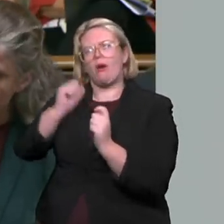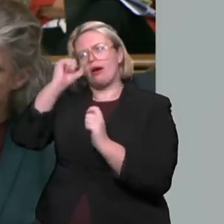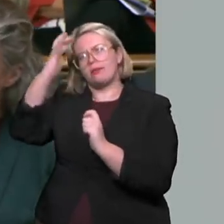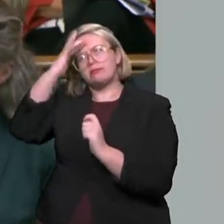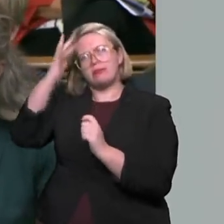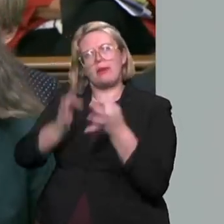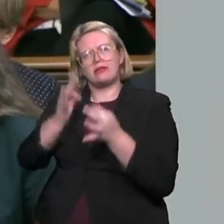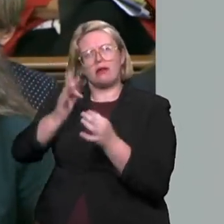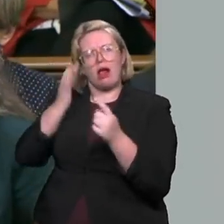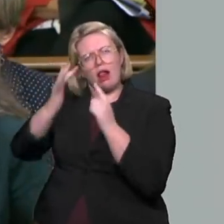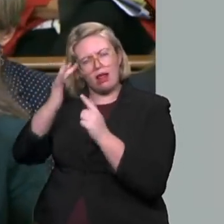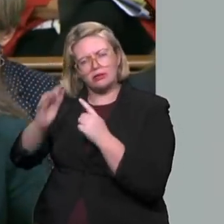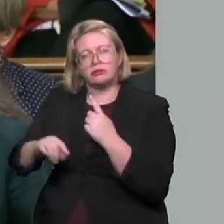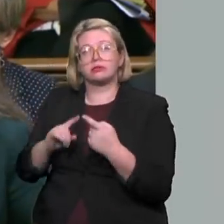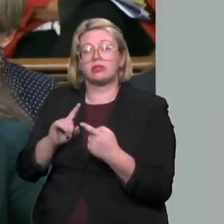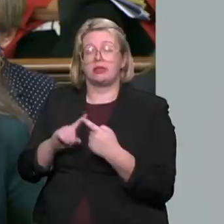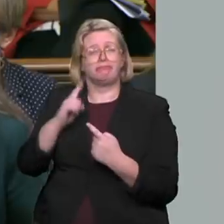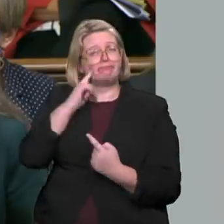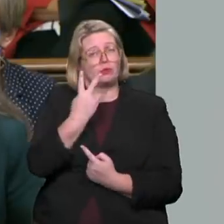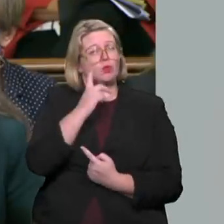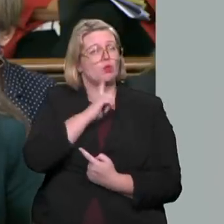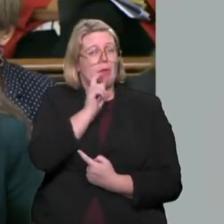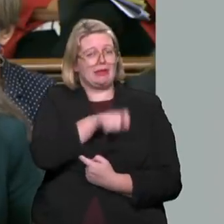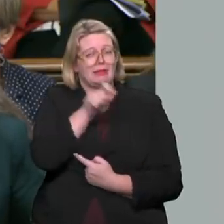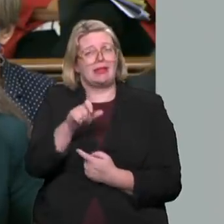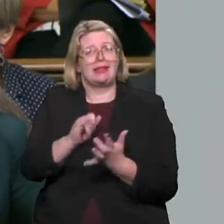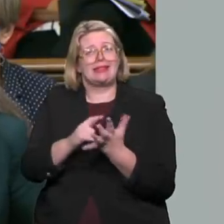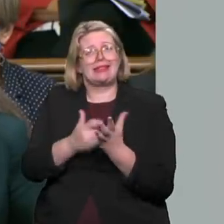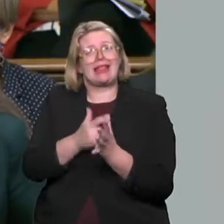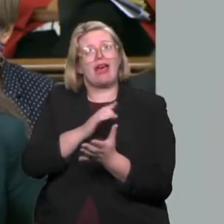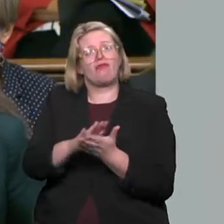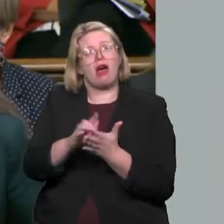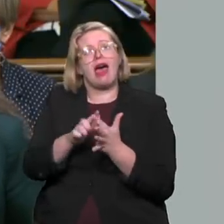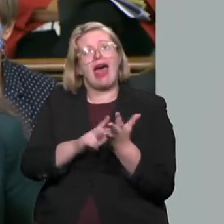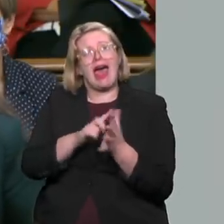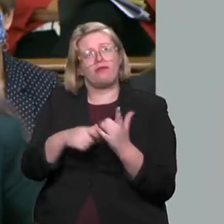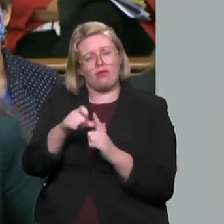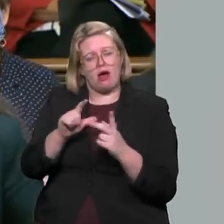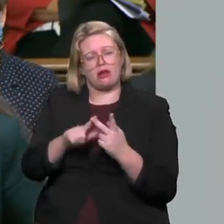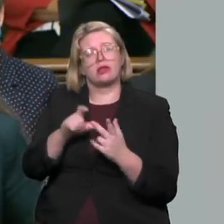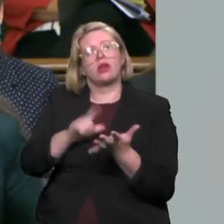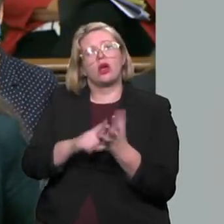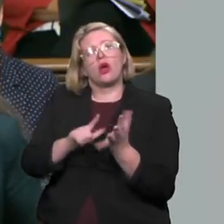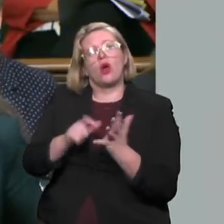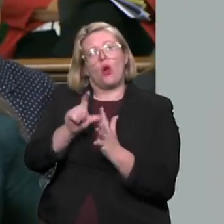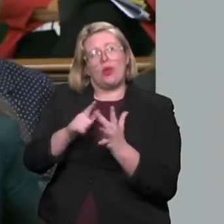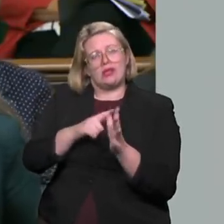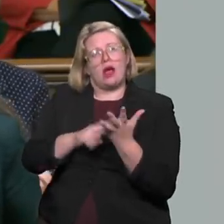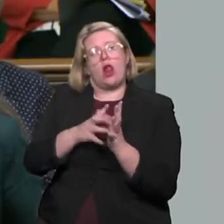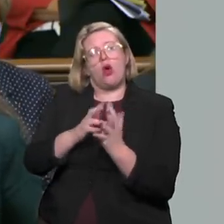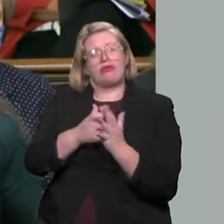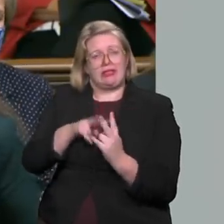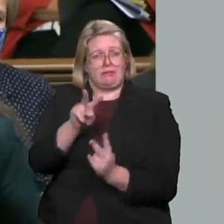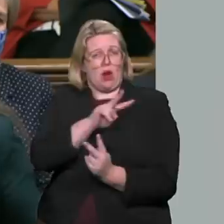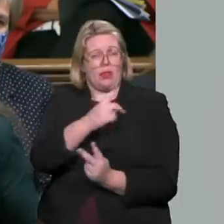Sarah Everard and Claudia Lawrence were both from York. right now, women are feeling unsafe. Many women are